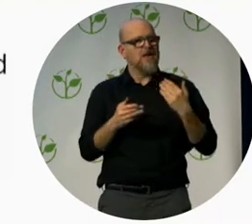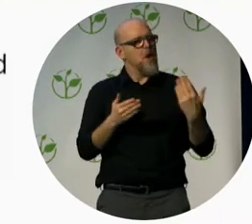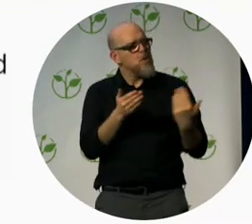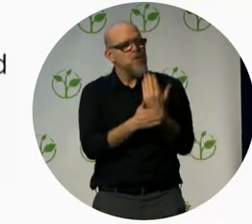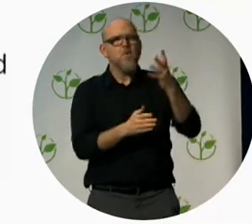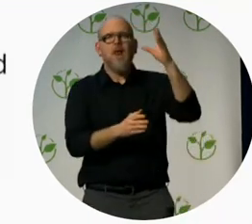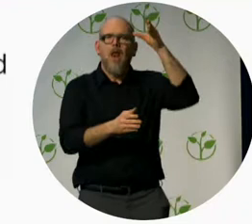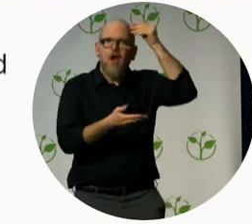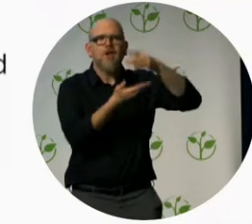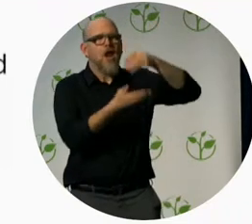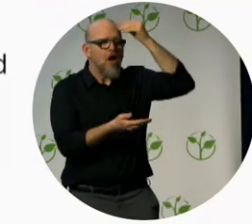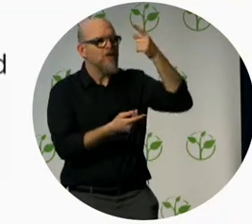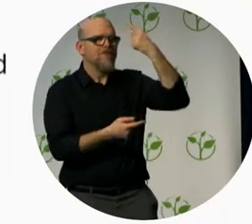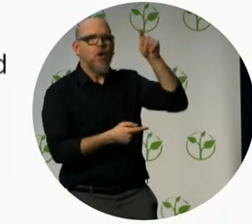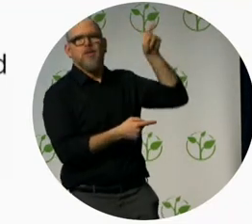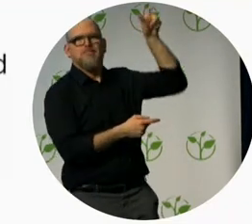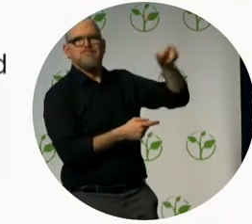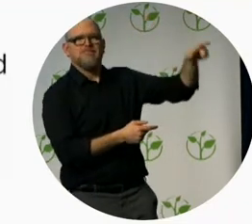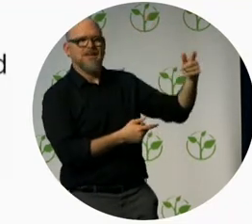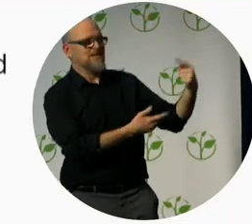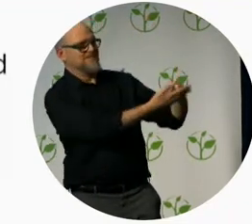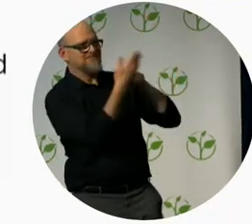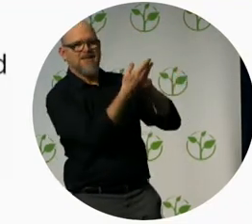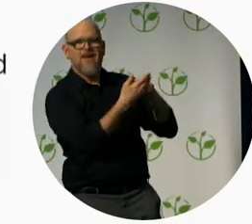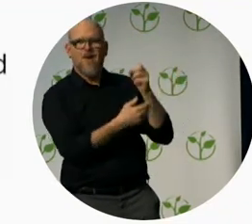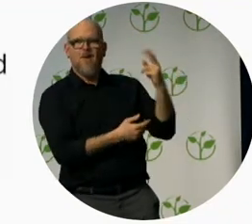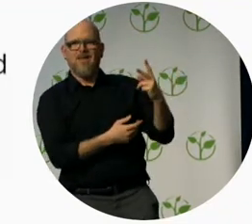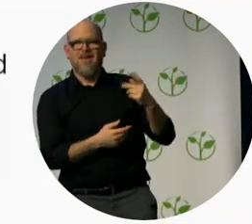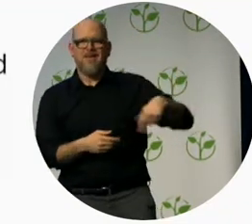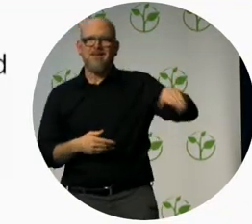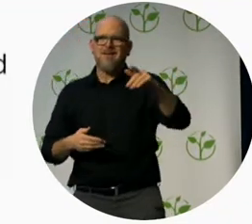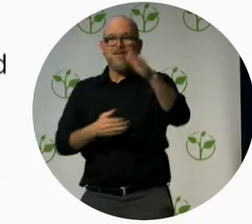with all of you at this conference and beyond. Thank you.